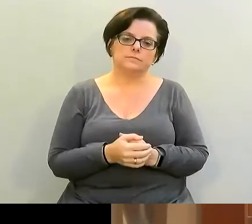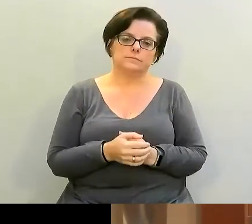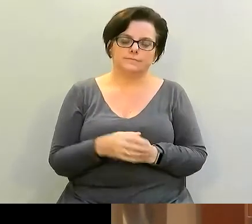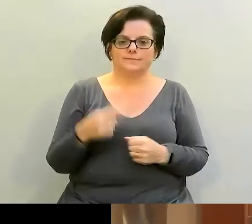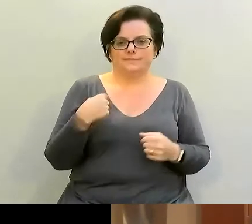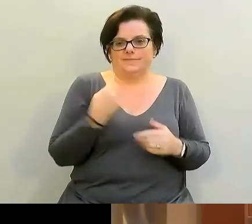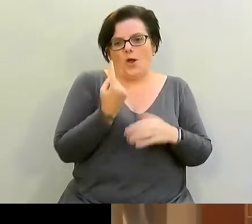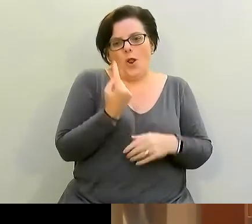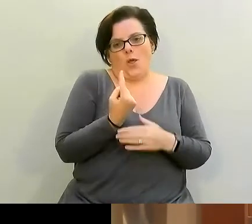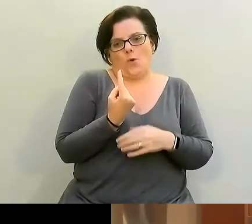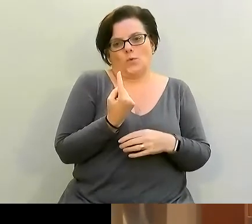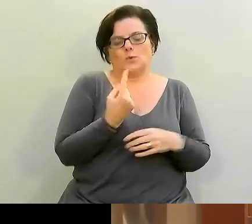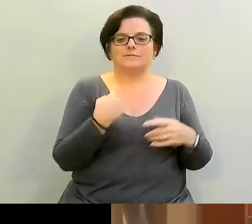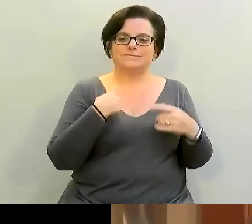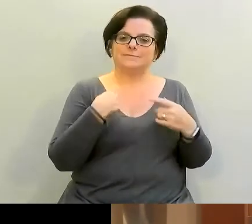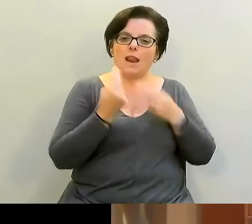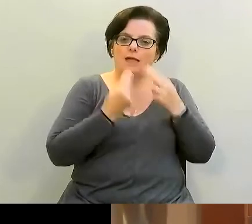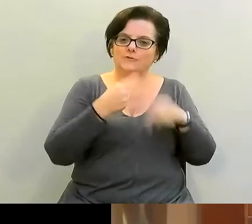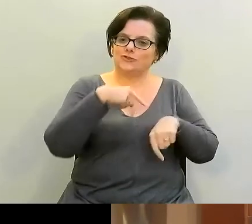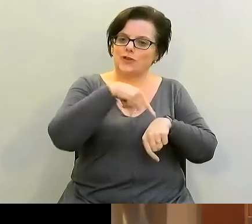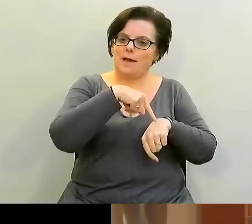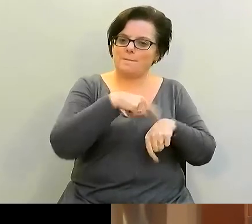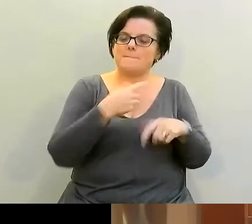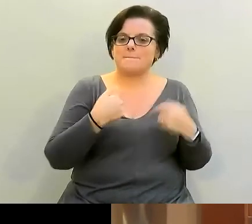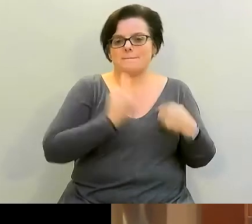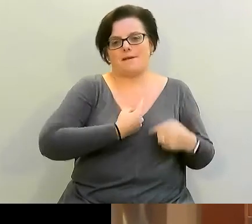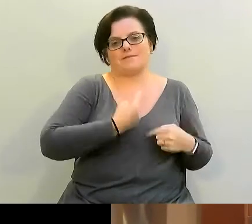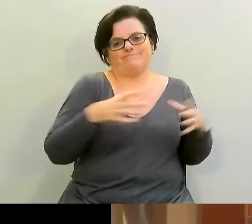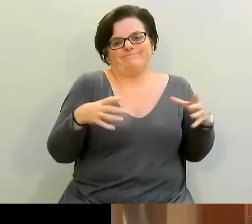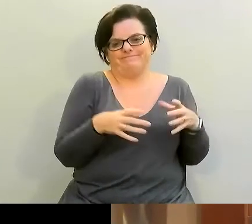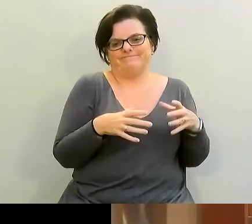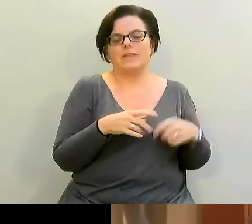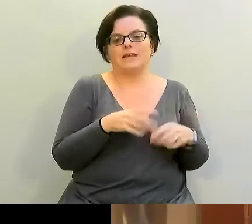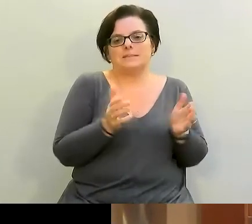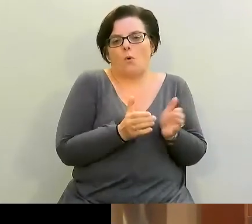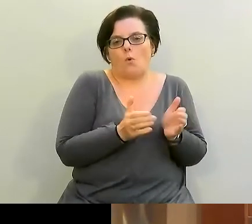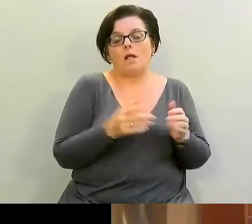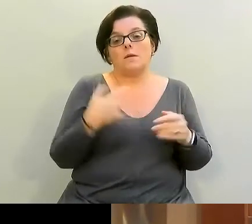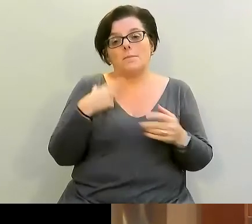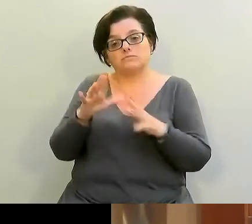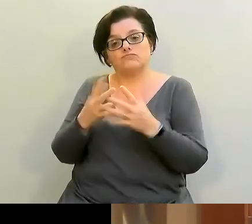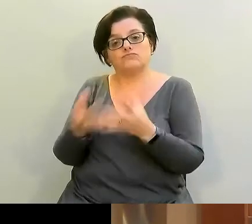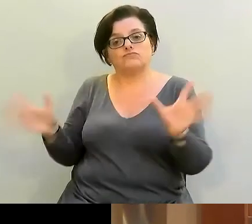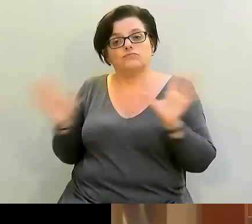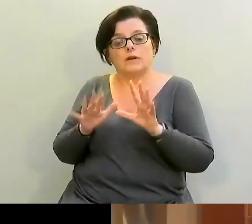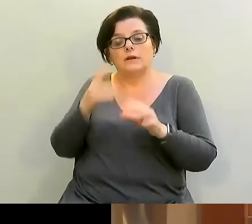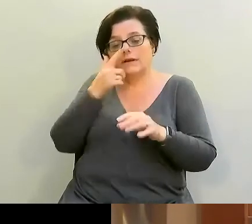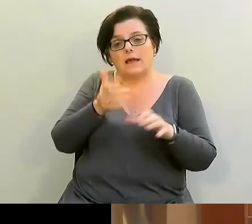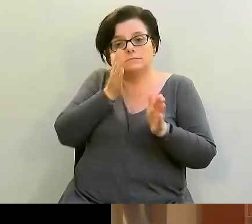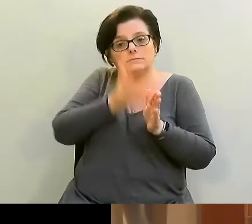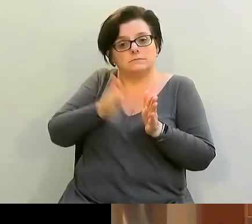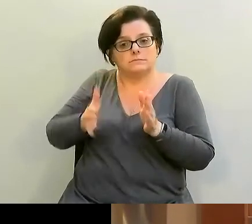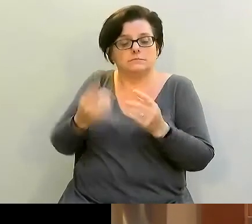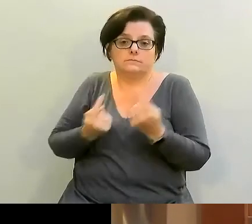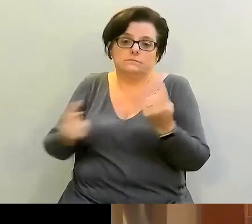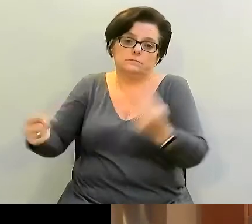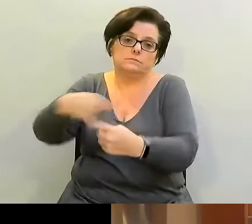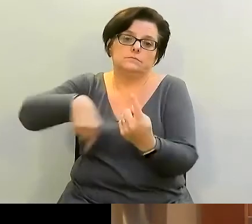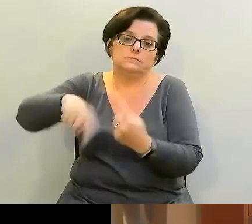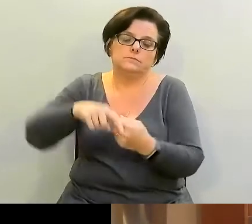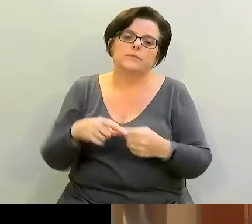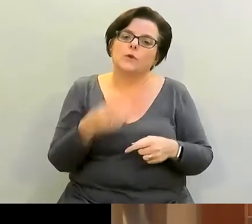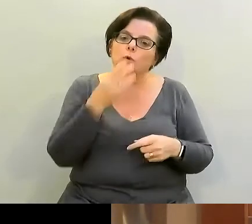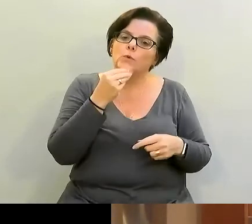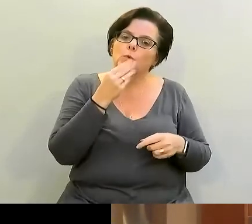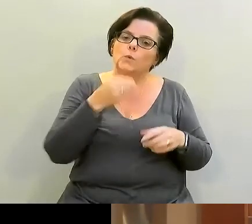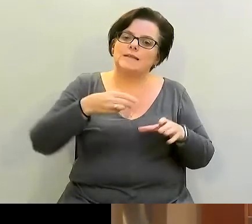lunch time but you can make as many as you like. I'm using a little whisk but you can easily use a spoon to do this and I'm